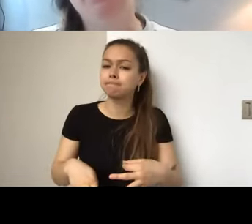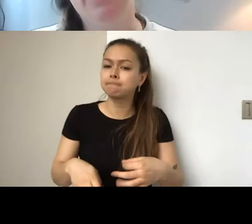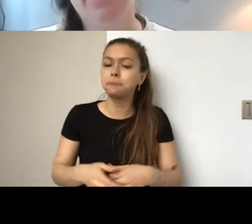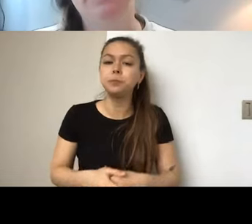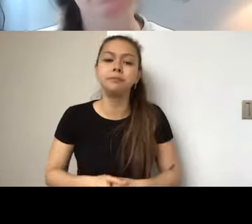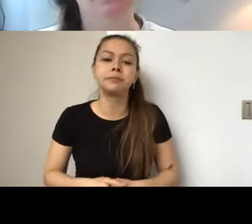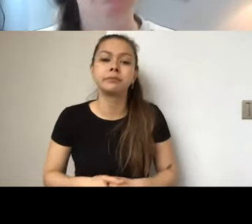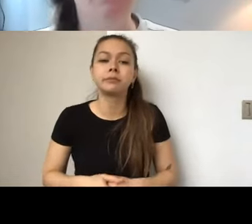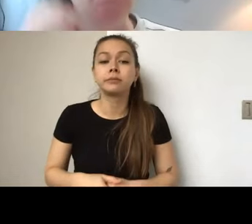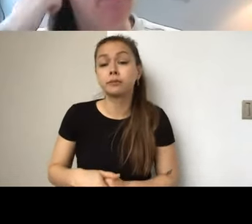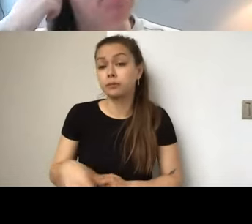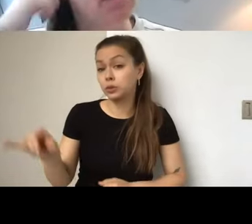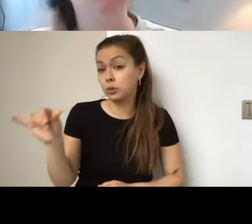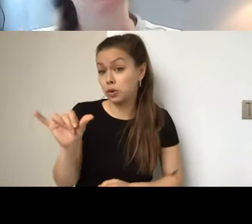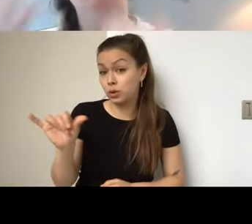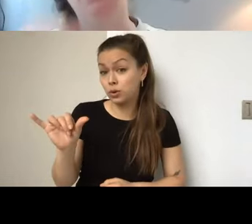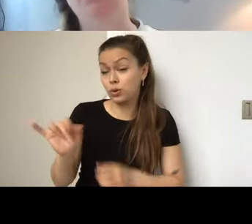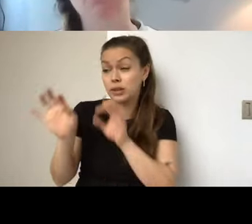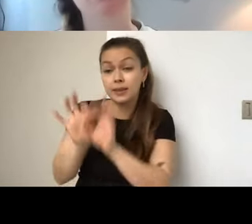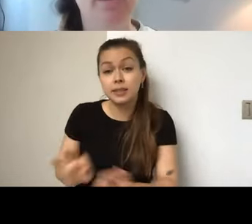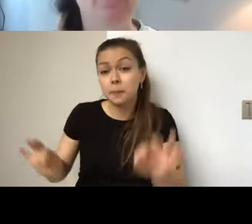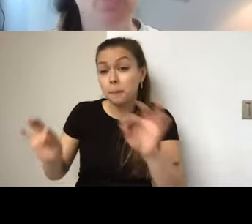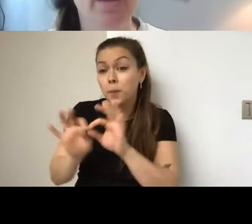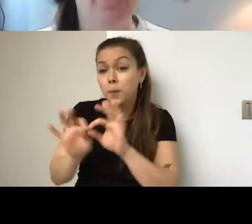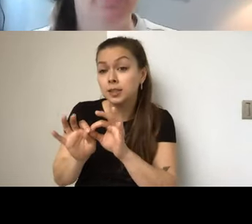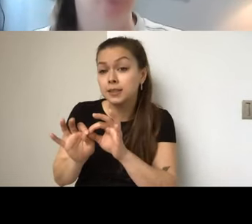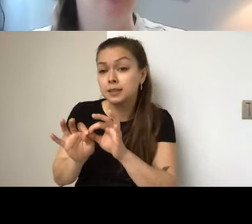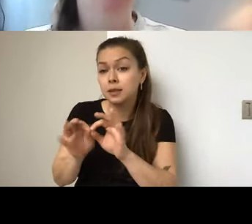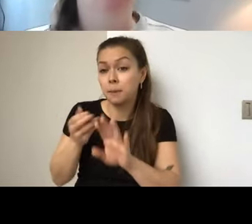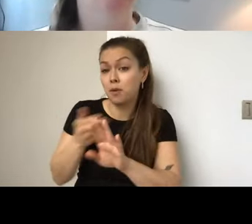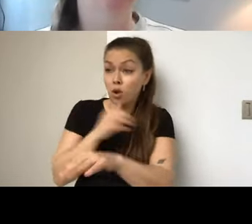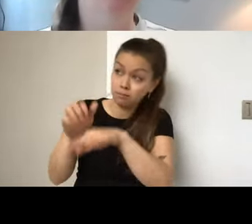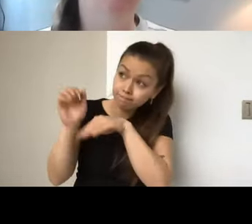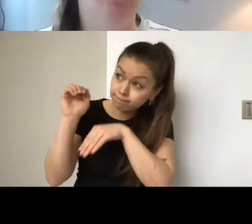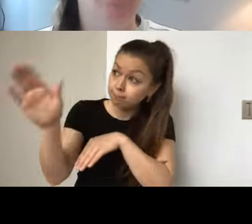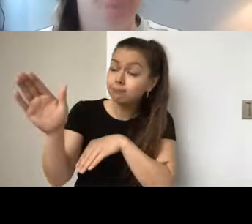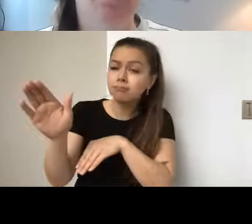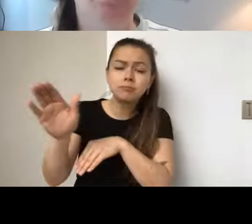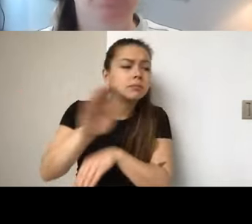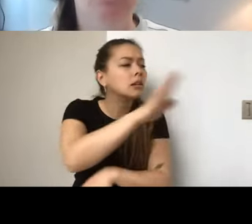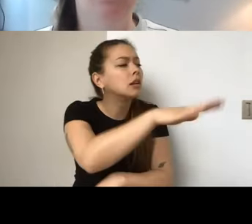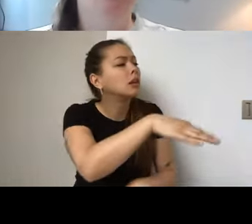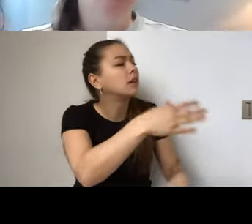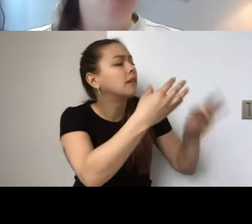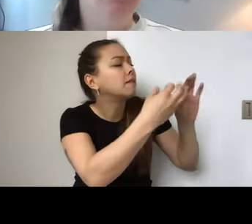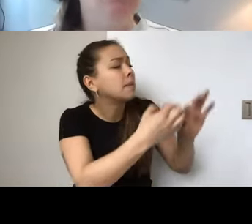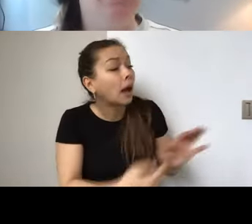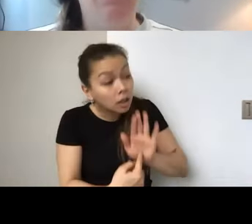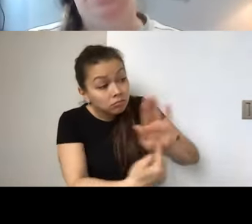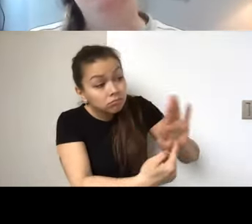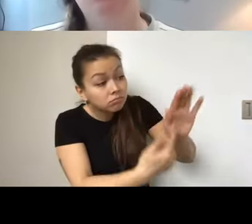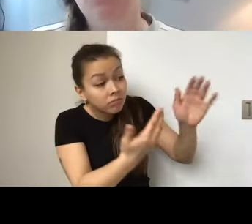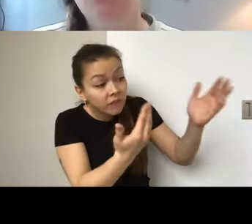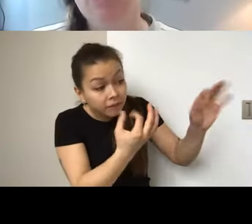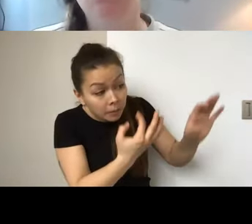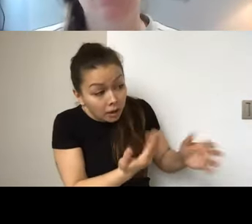I think it's always a good idea to get feedback from somebody out either outside of your organization or outside of your artistic discipline who can kind